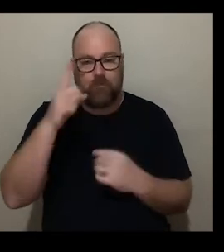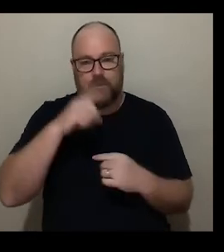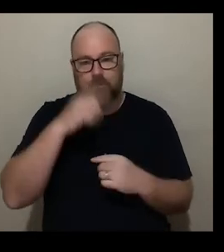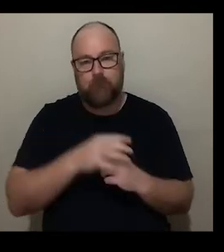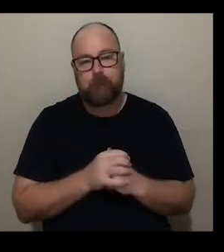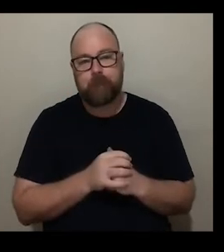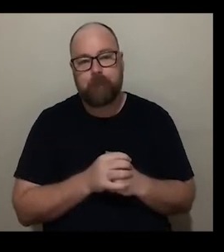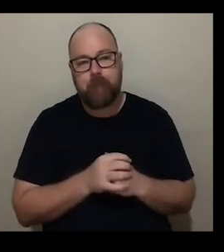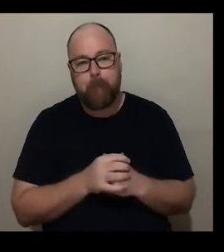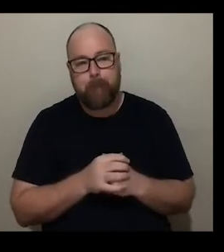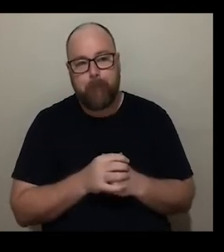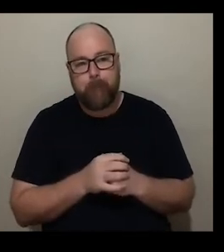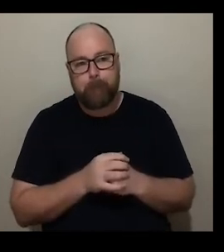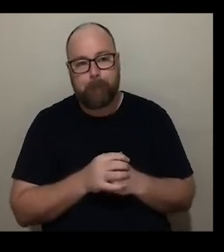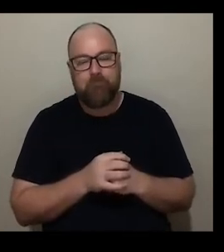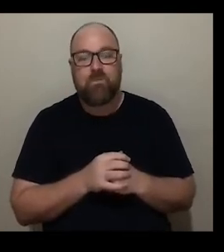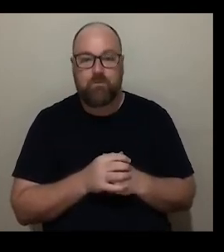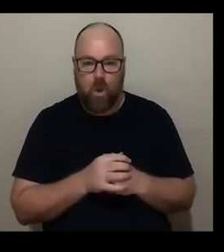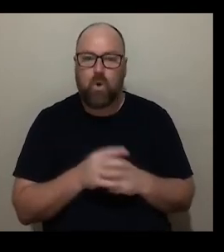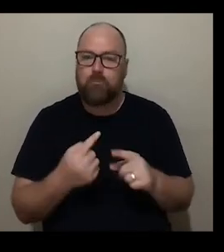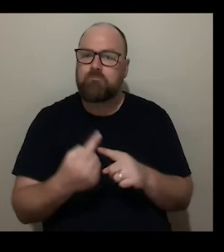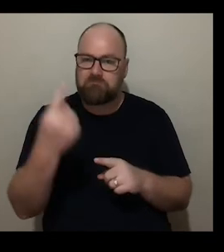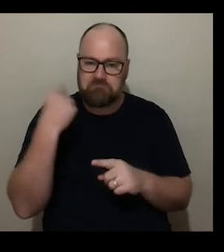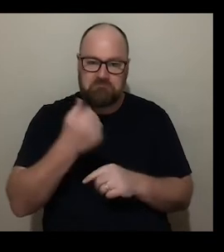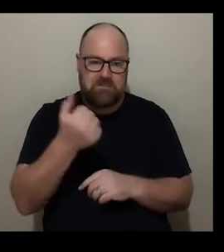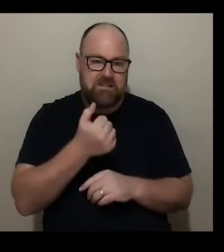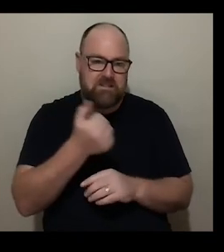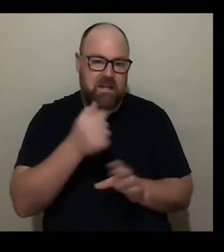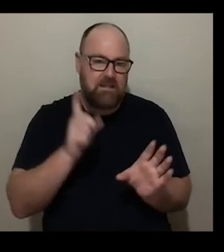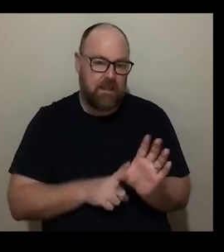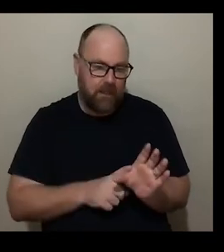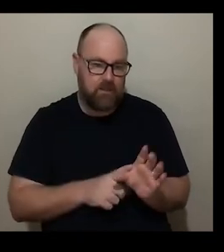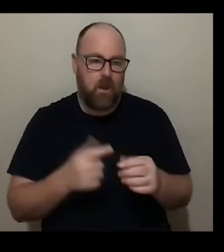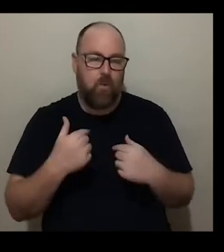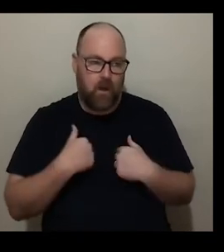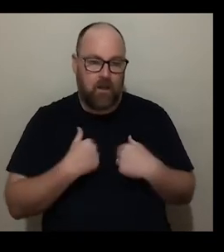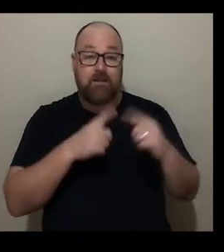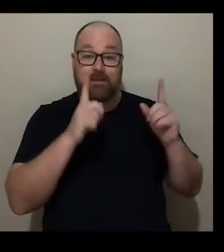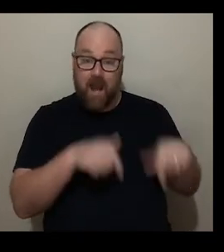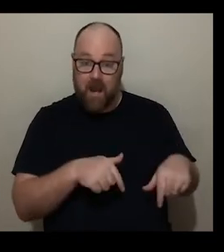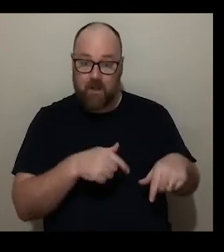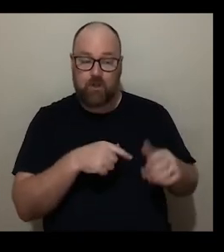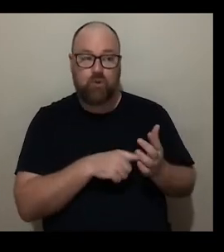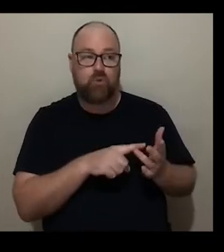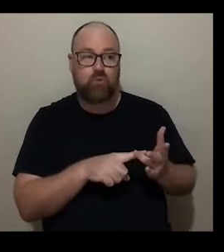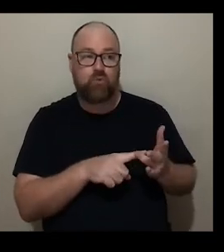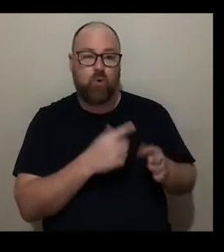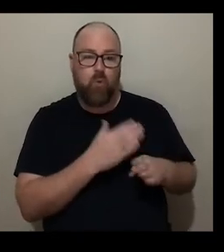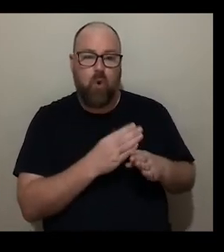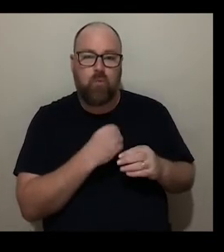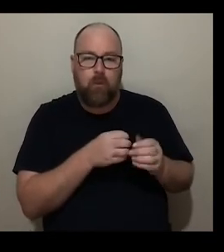um so in those 16 years we've gone from working with small